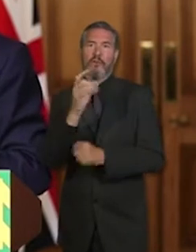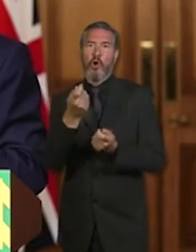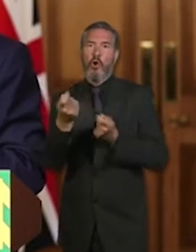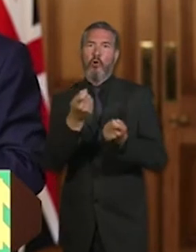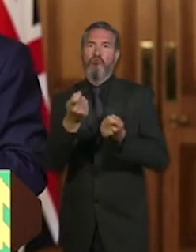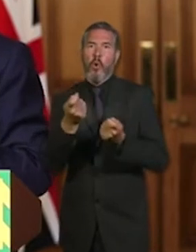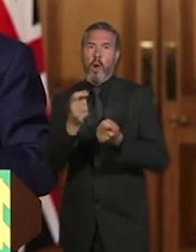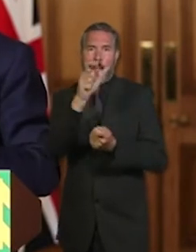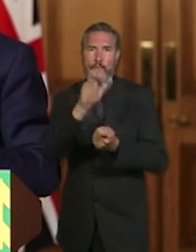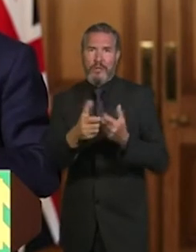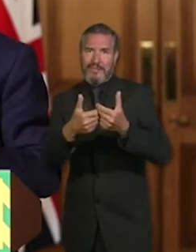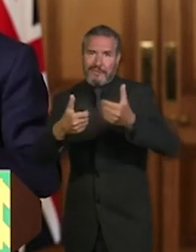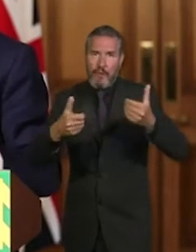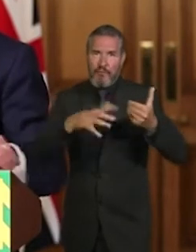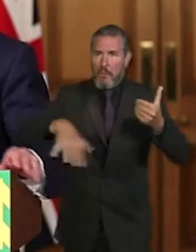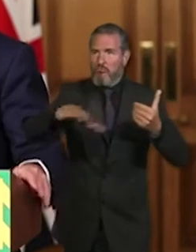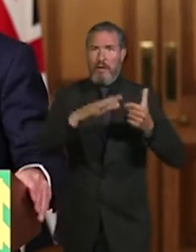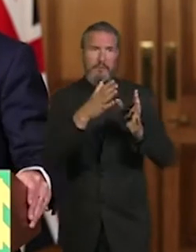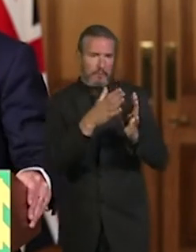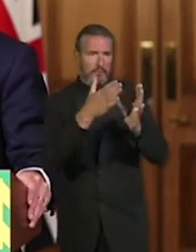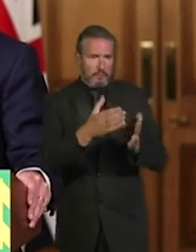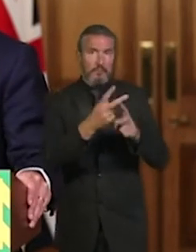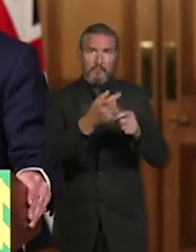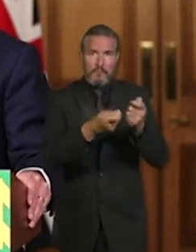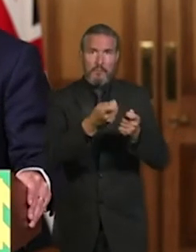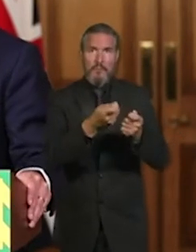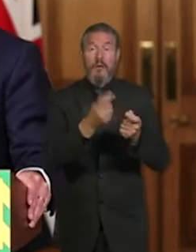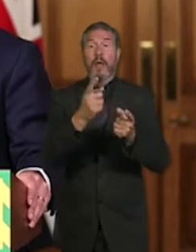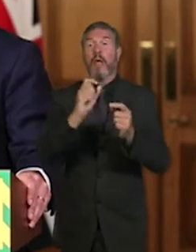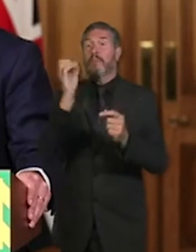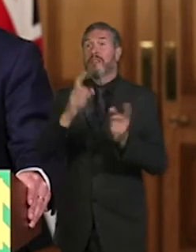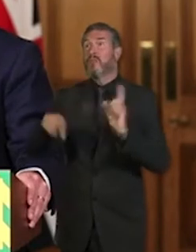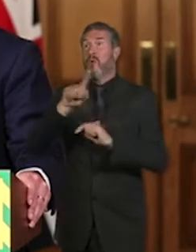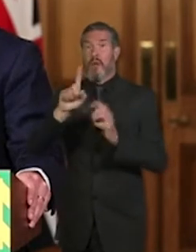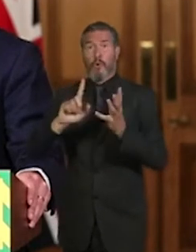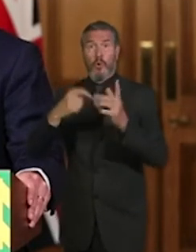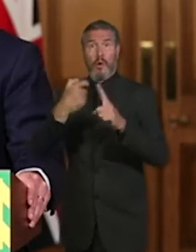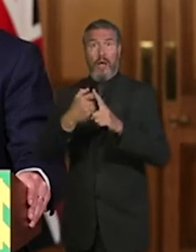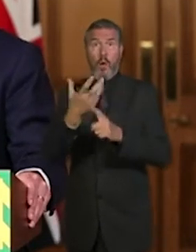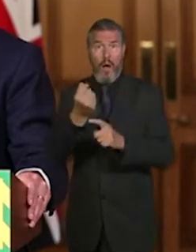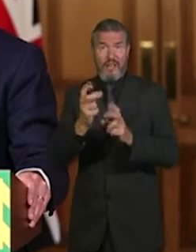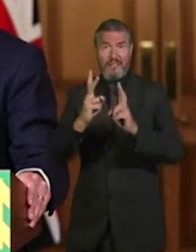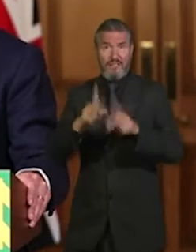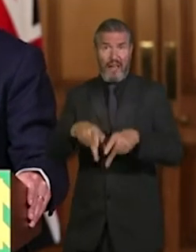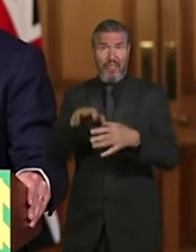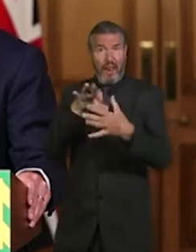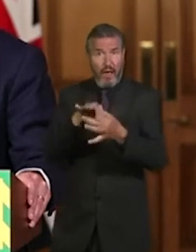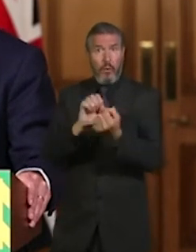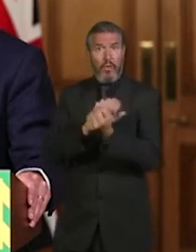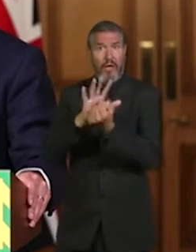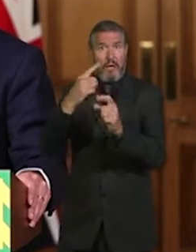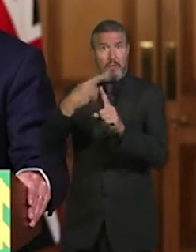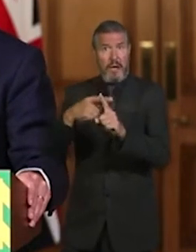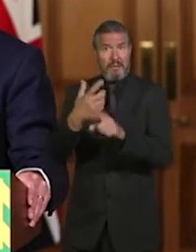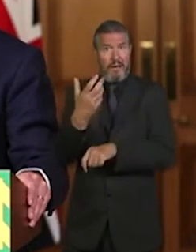fact, if you look at the proportion of people in the UK who have sadly died in care homes, it is significantly lower